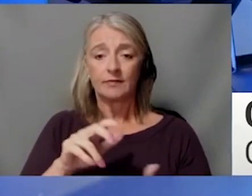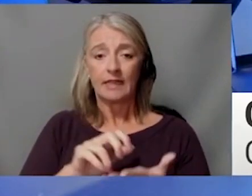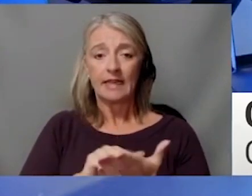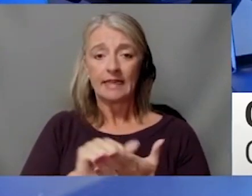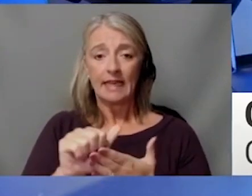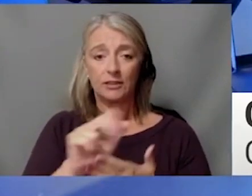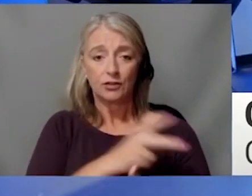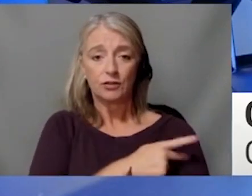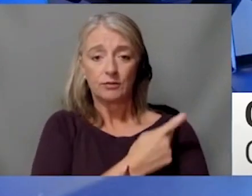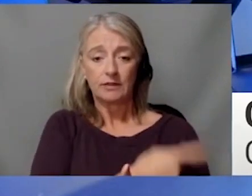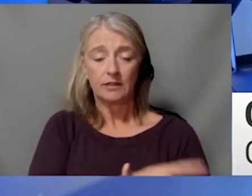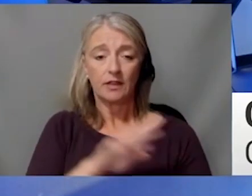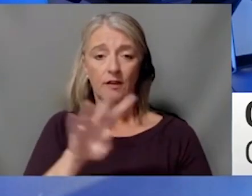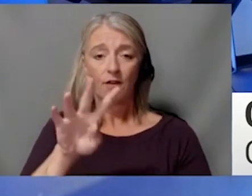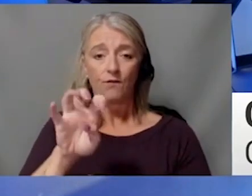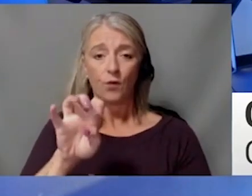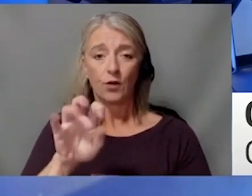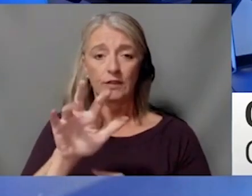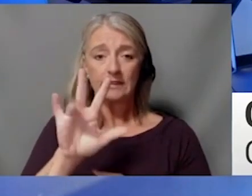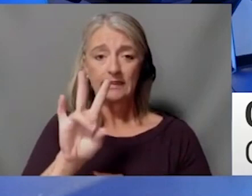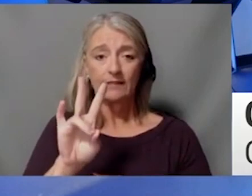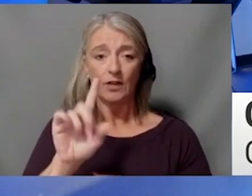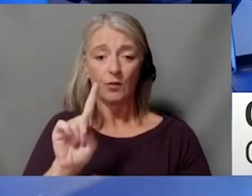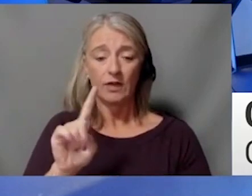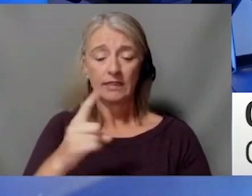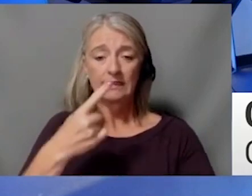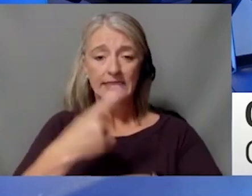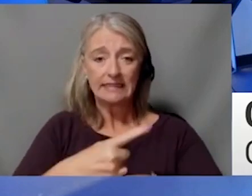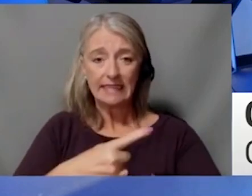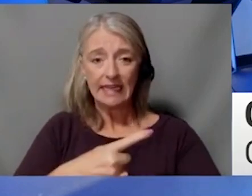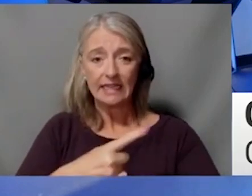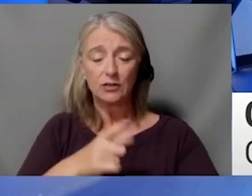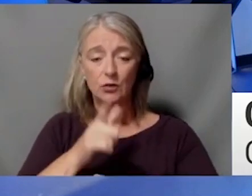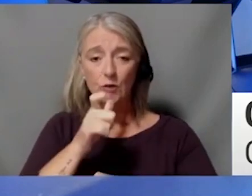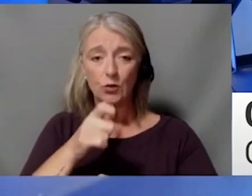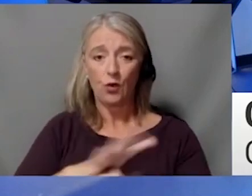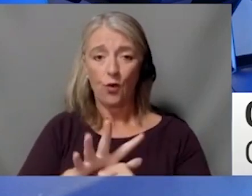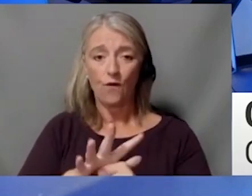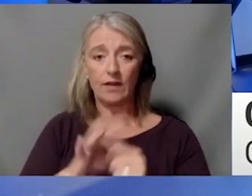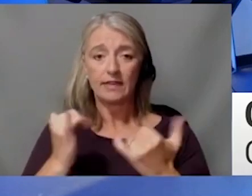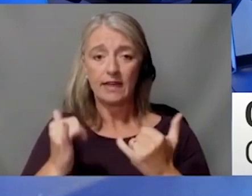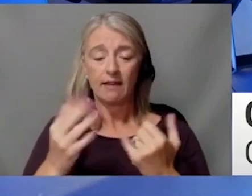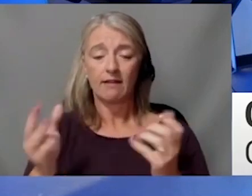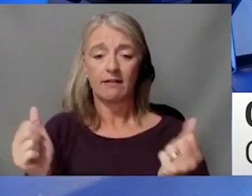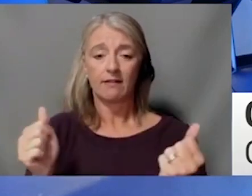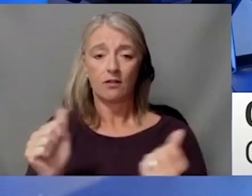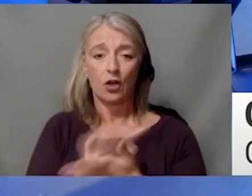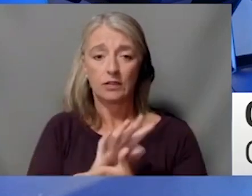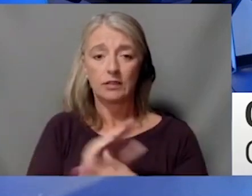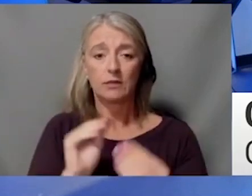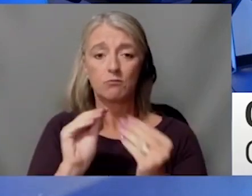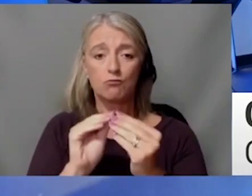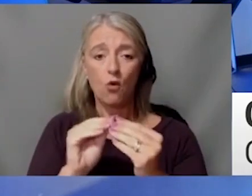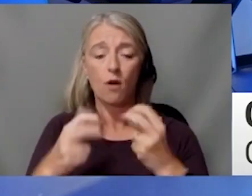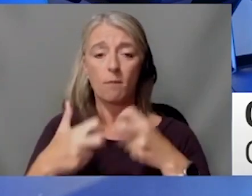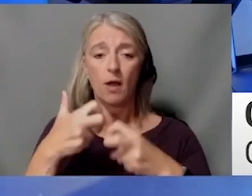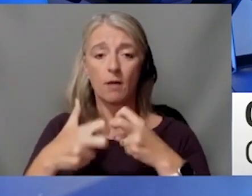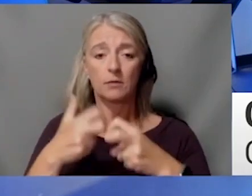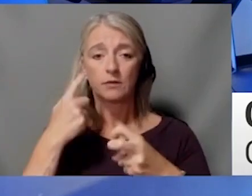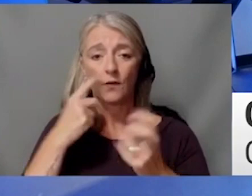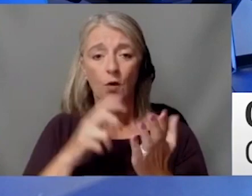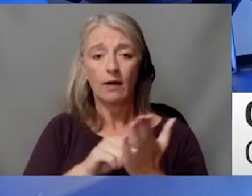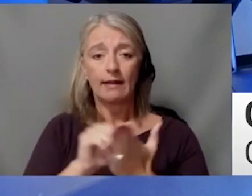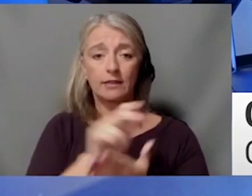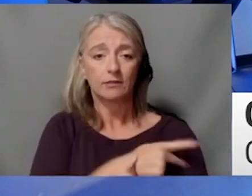When you hear things like that or anything where COVID is now causing more problems for cancer patients, what concerns you about